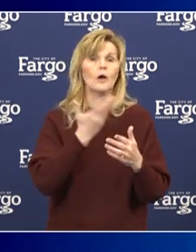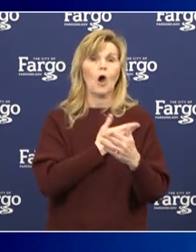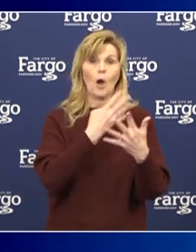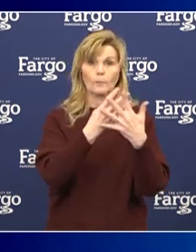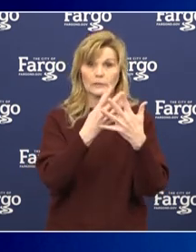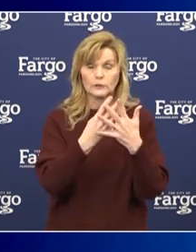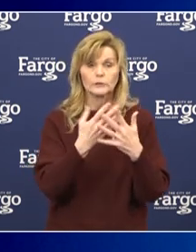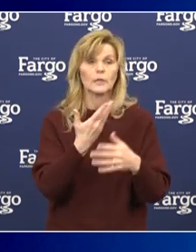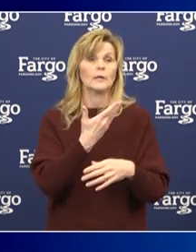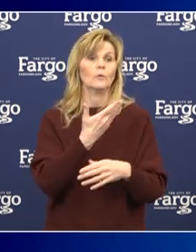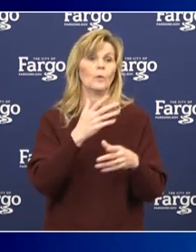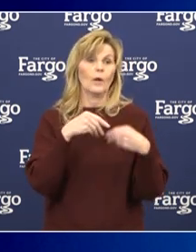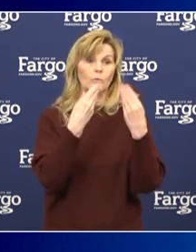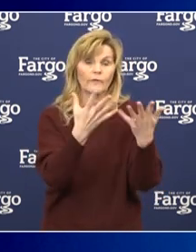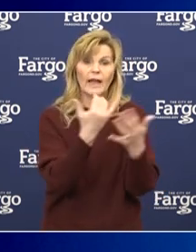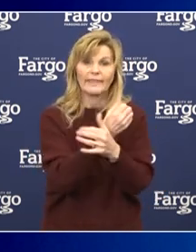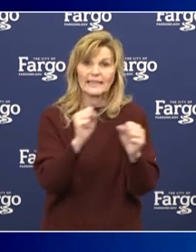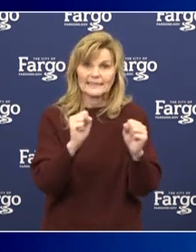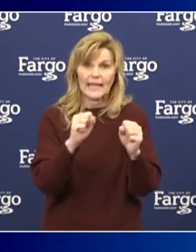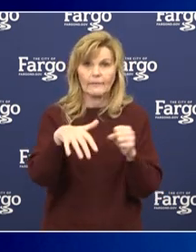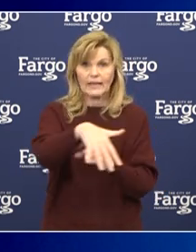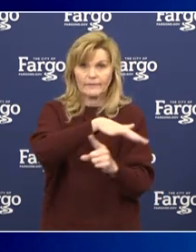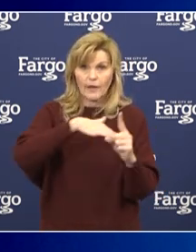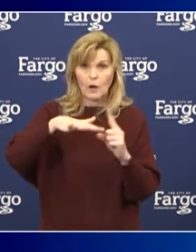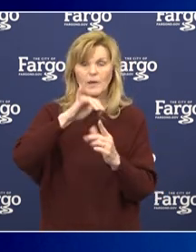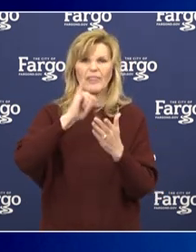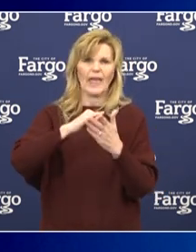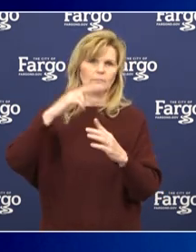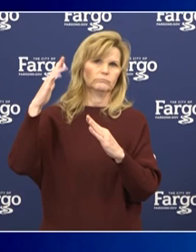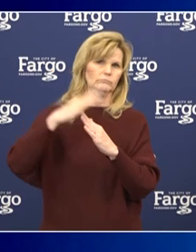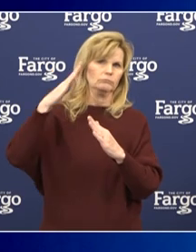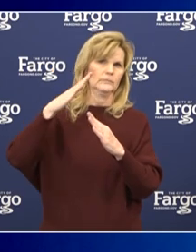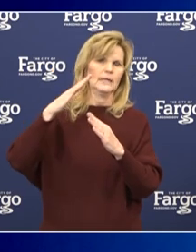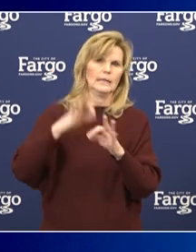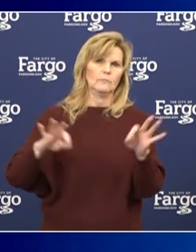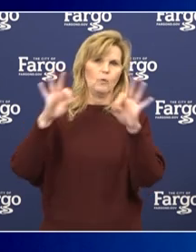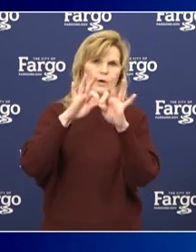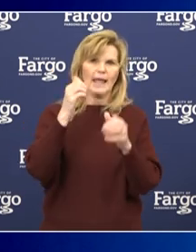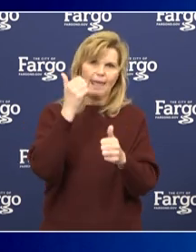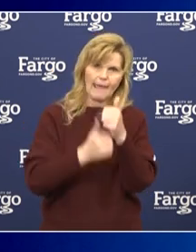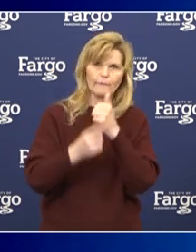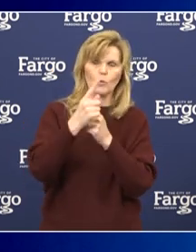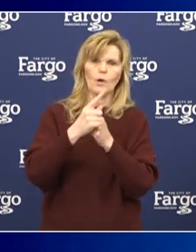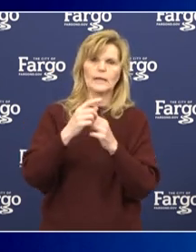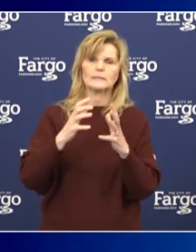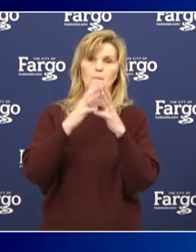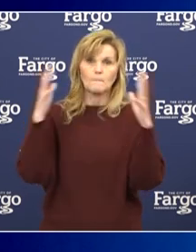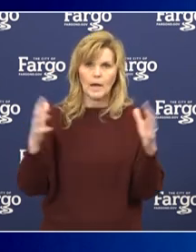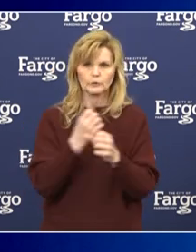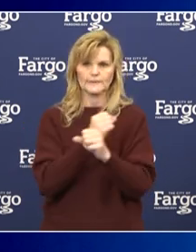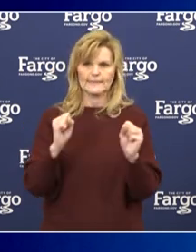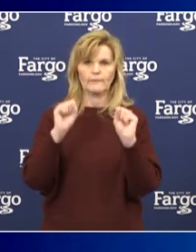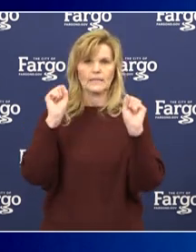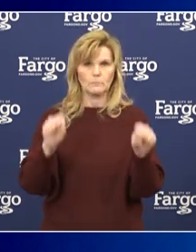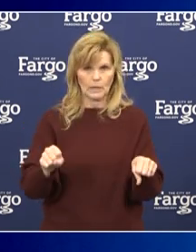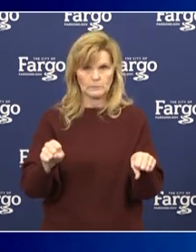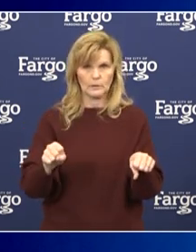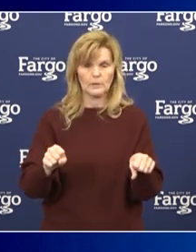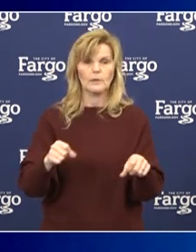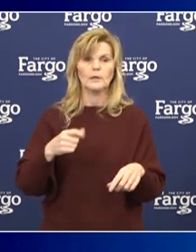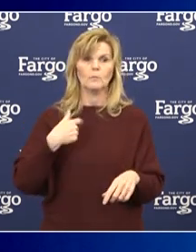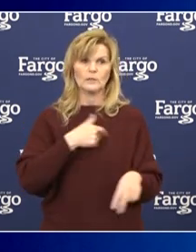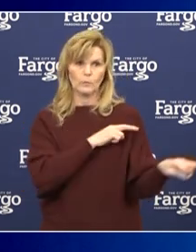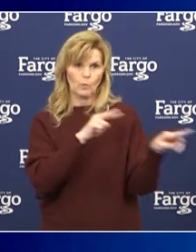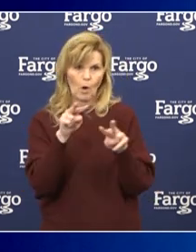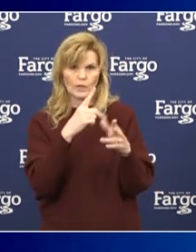maintain a safe environment. That is paramount to keep as many people safe as we can when we're in charge of what they're doing every